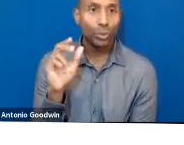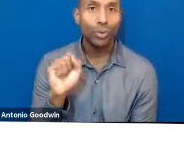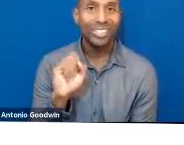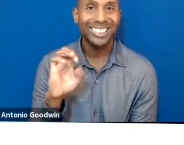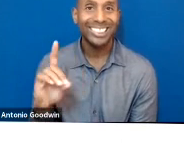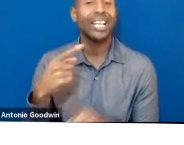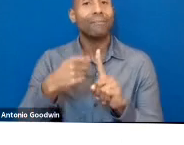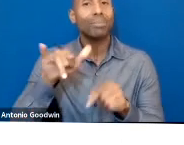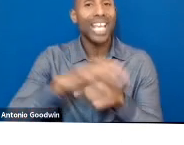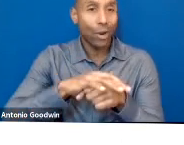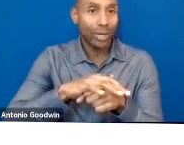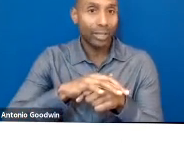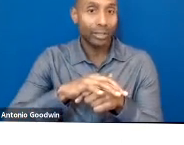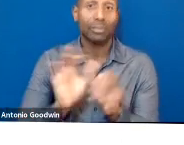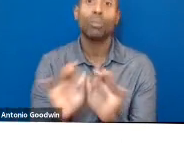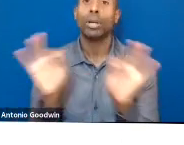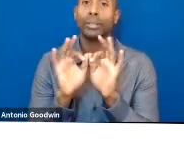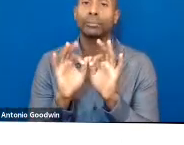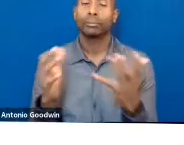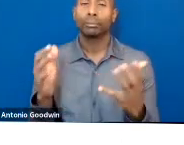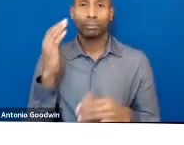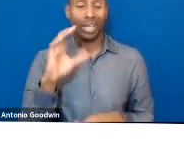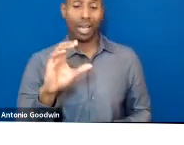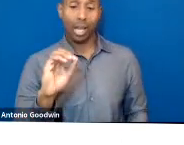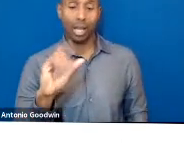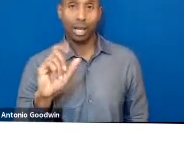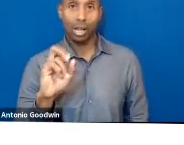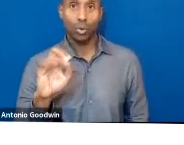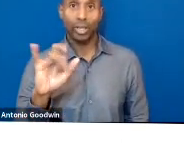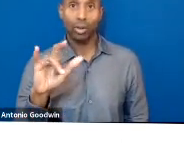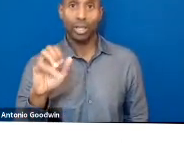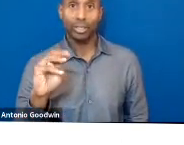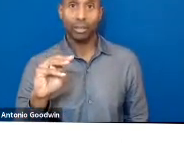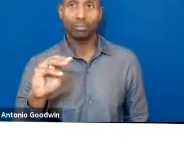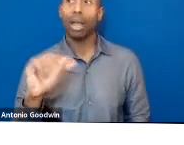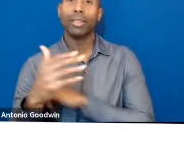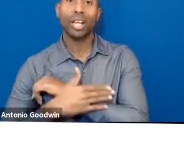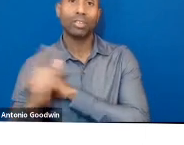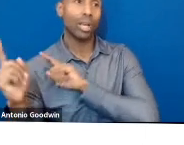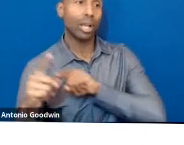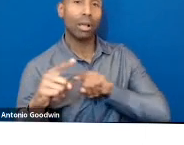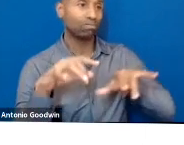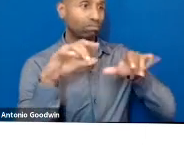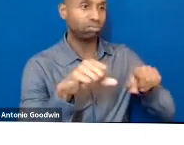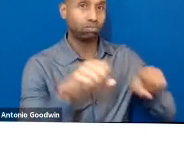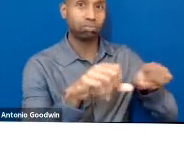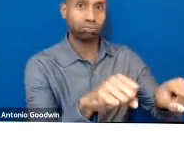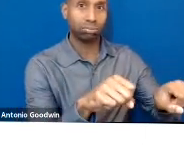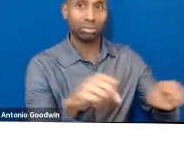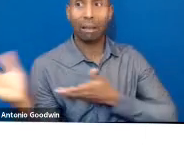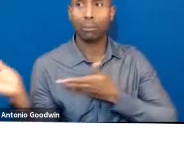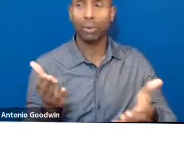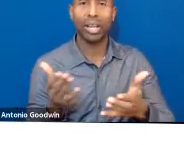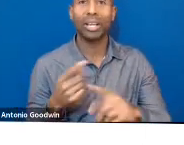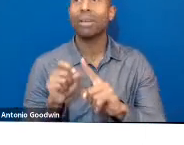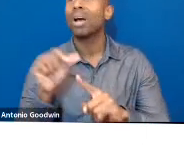colonialism and imperialism, there are so many non-native species and animals that are in all different parts of the world. And